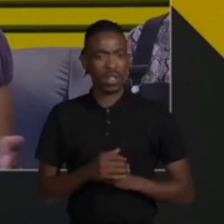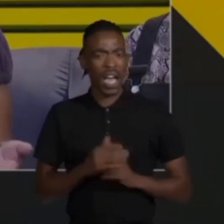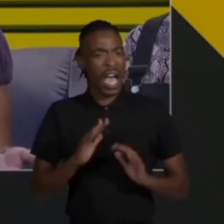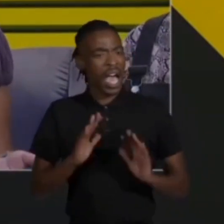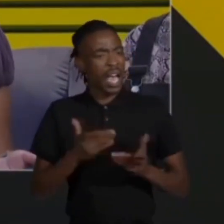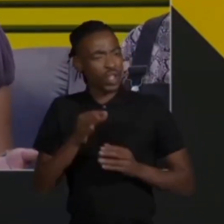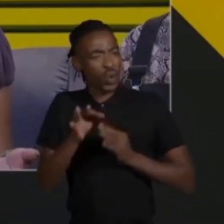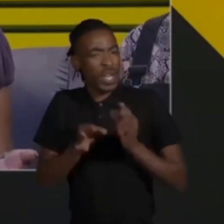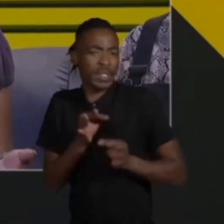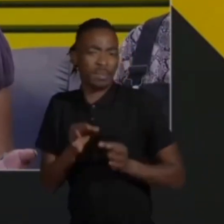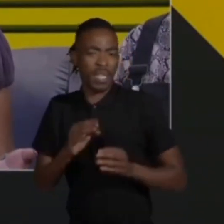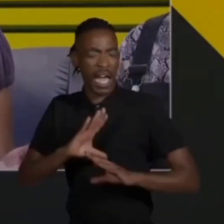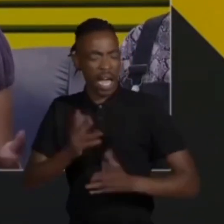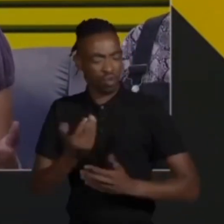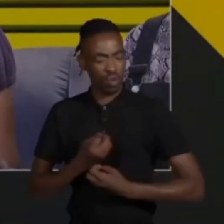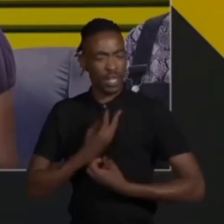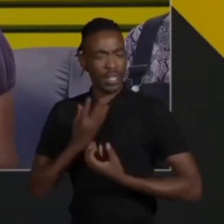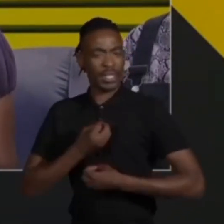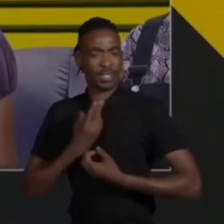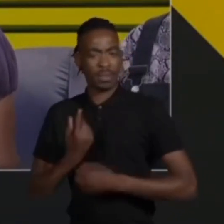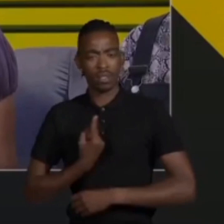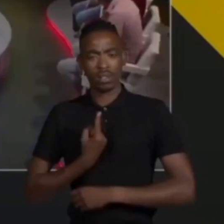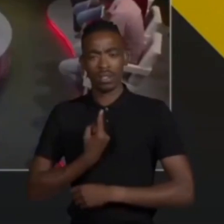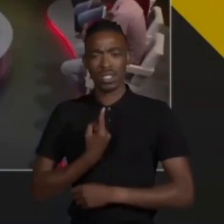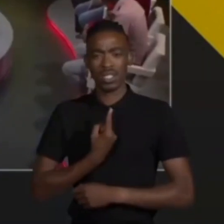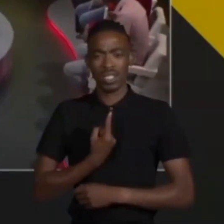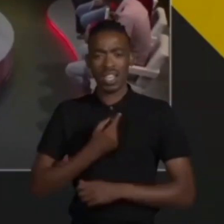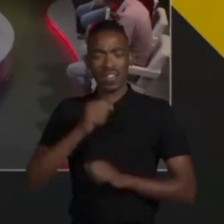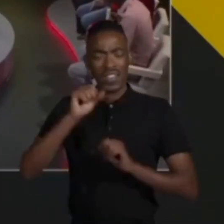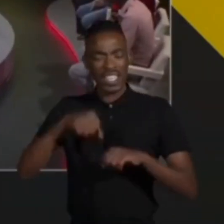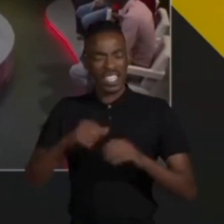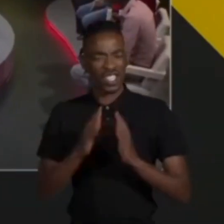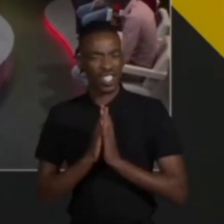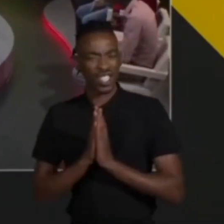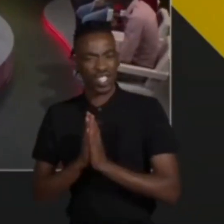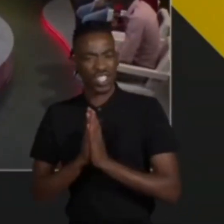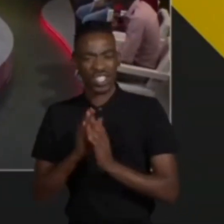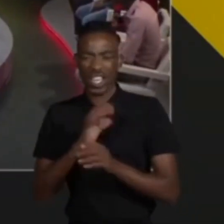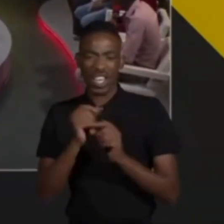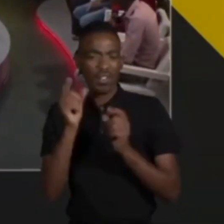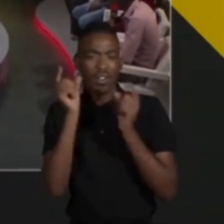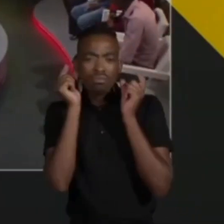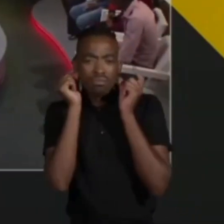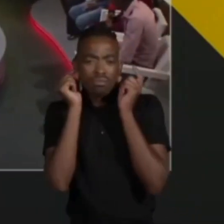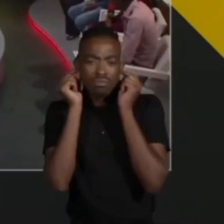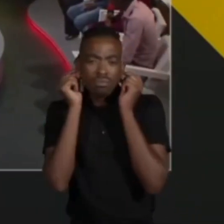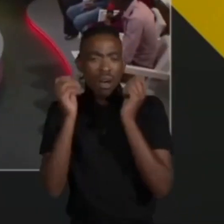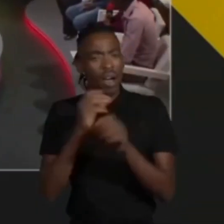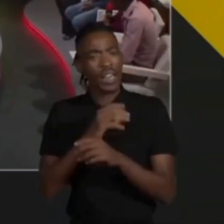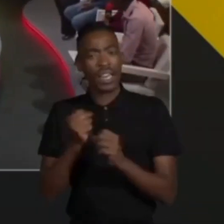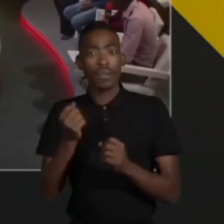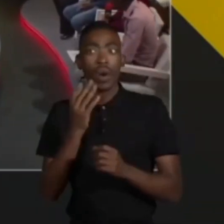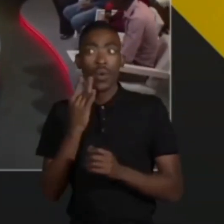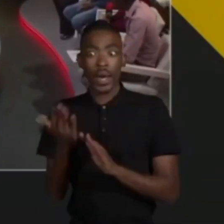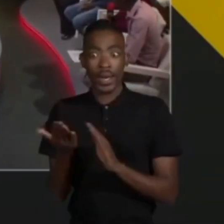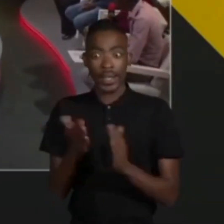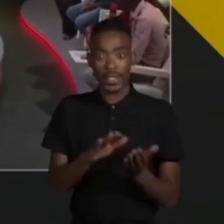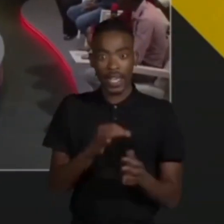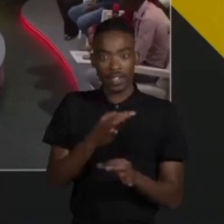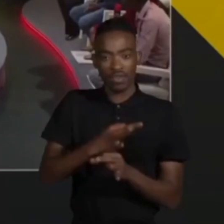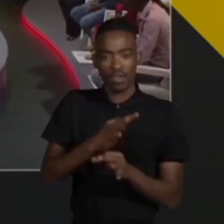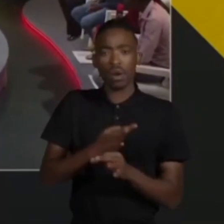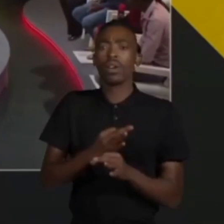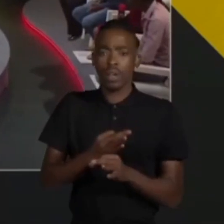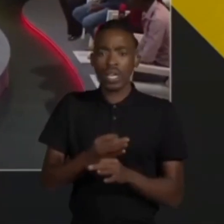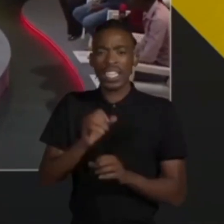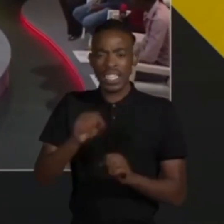how do i want to talk because you know in our church it was so strict i never had earrings and my dad was still alive i actually got them after he passed away i was not allowed to